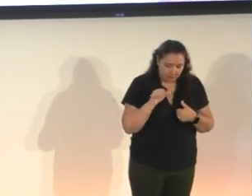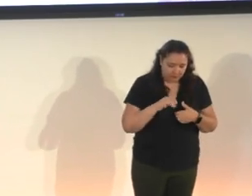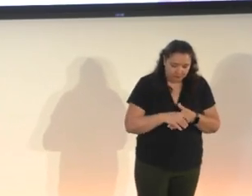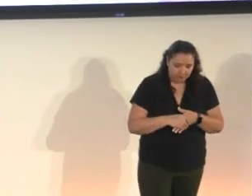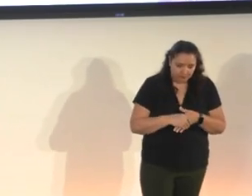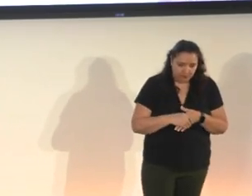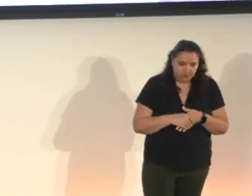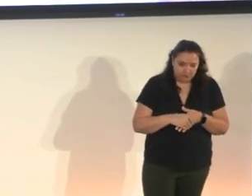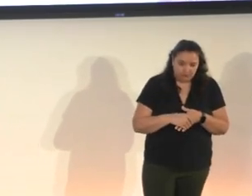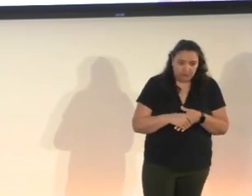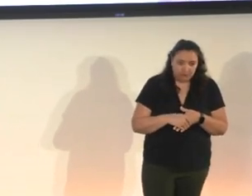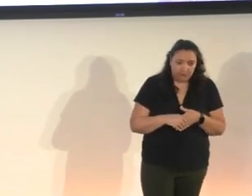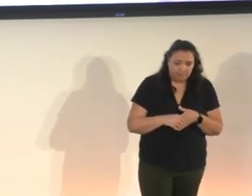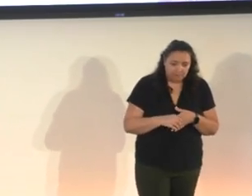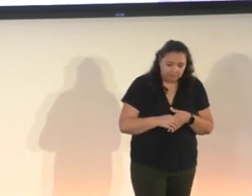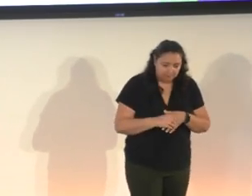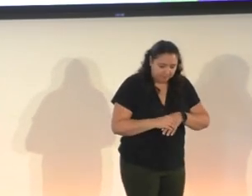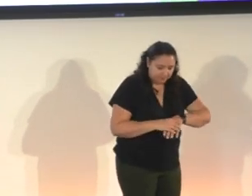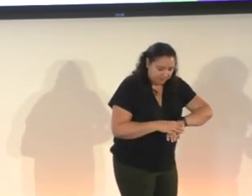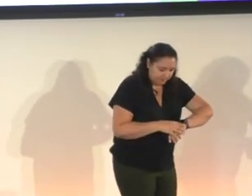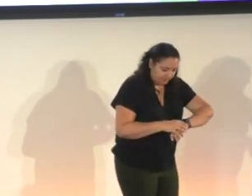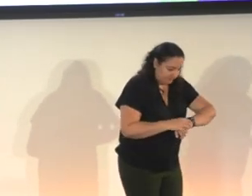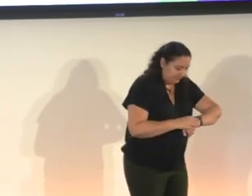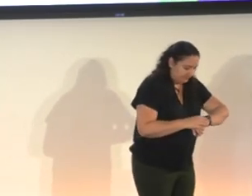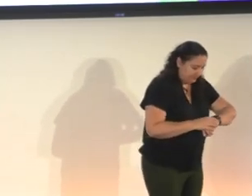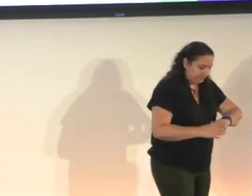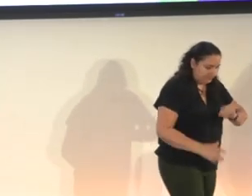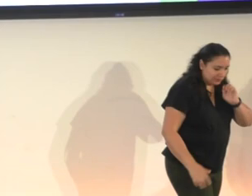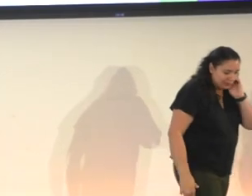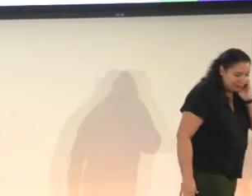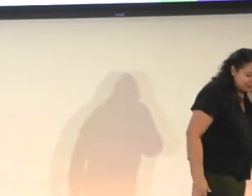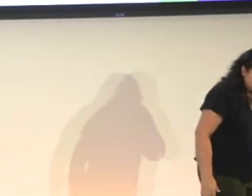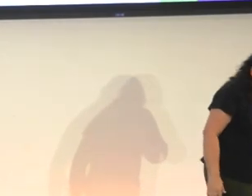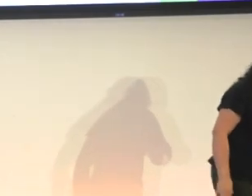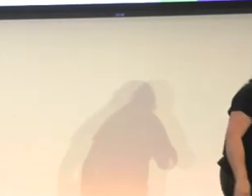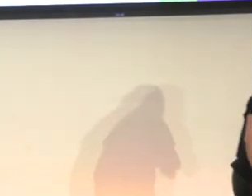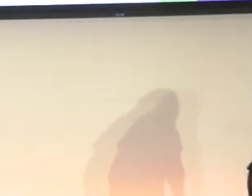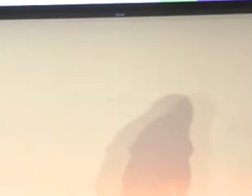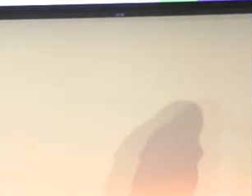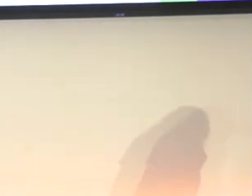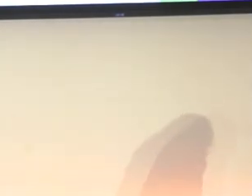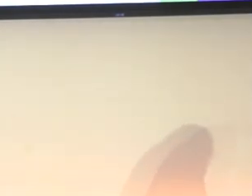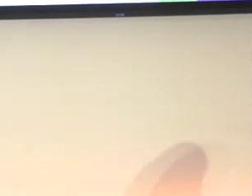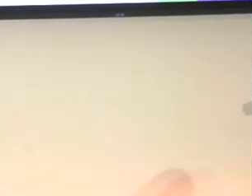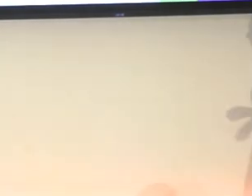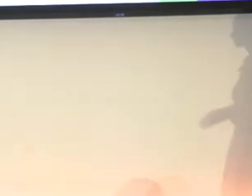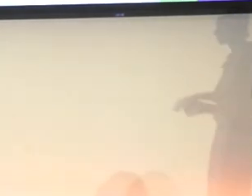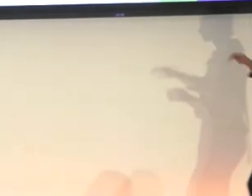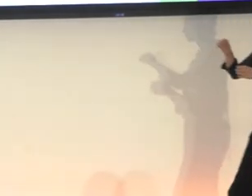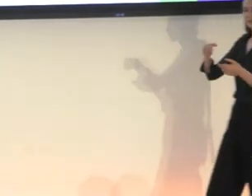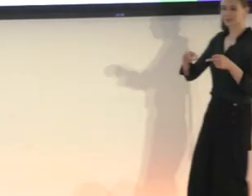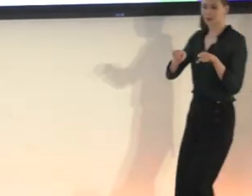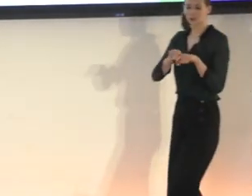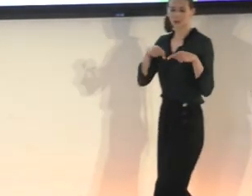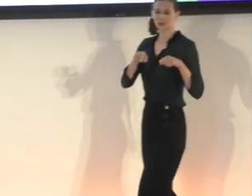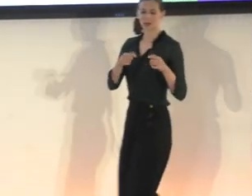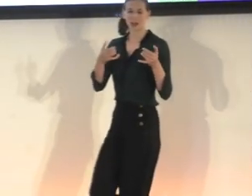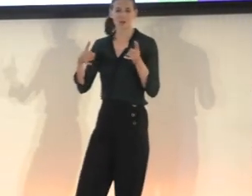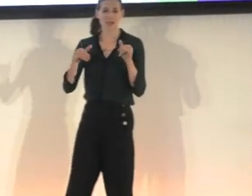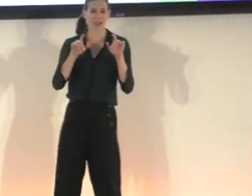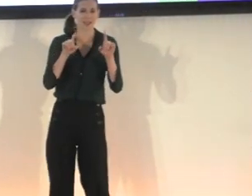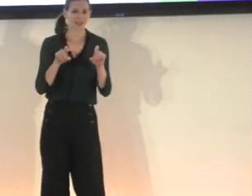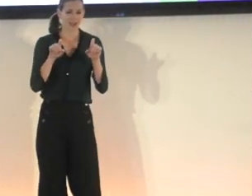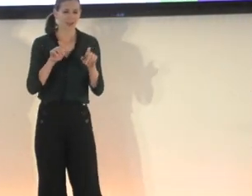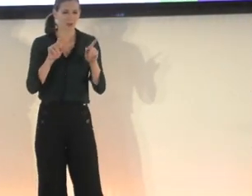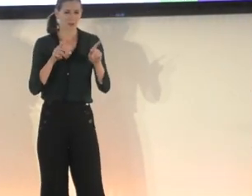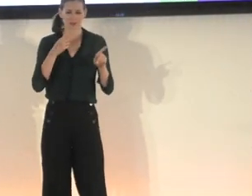I want to add to that previous slide real quick. Yeah, during play tests, sometimes I would hear people say, oh, fluid